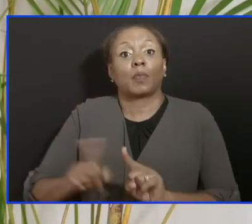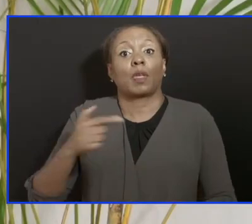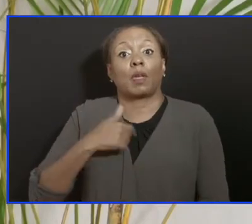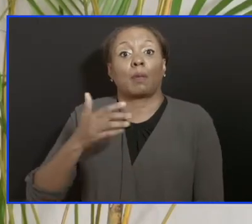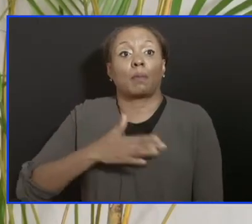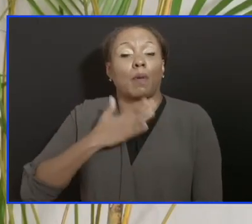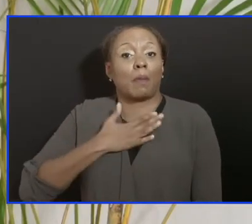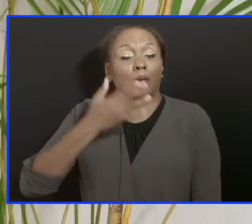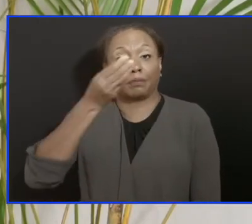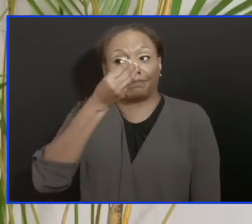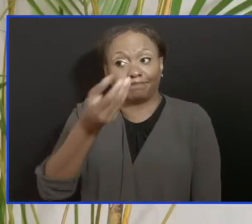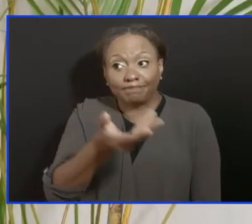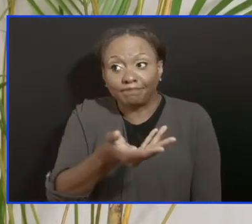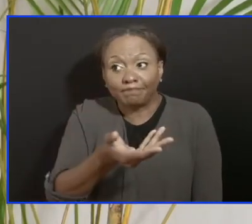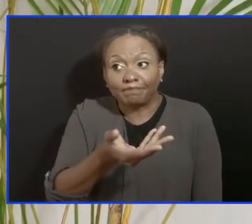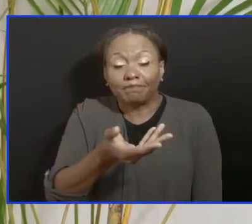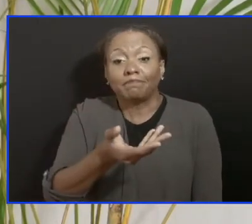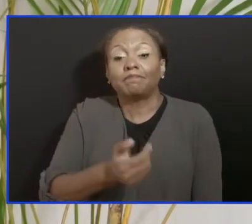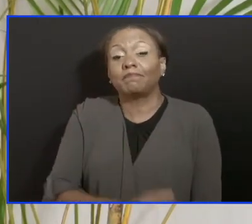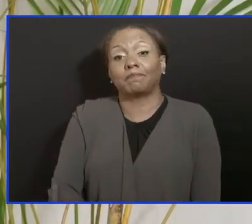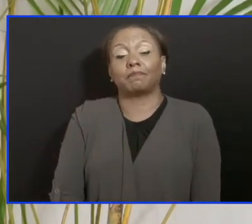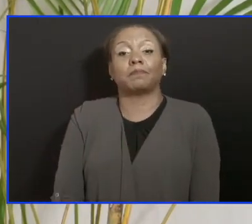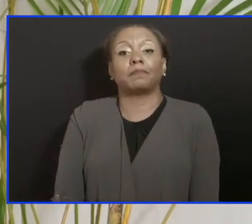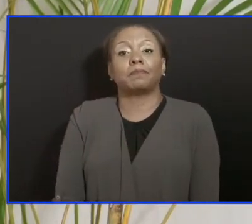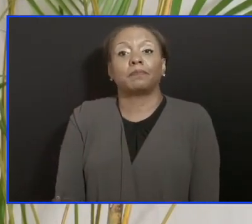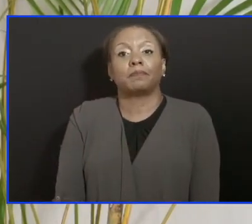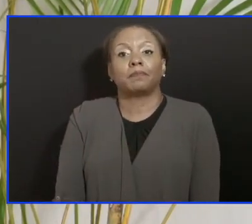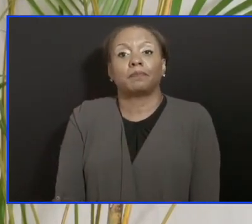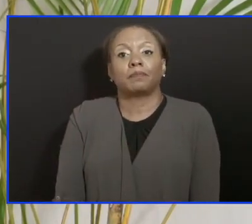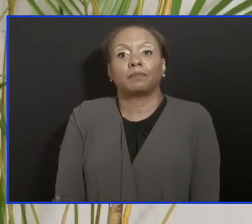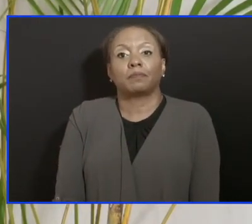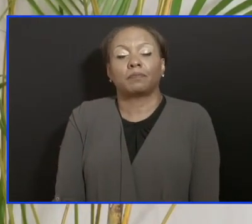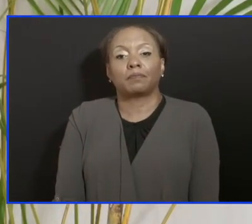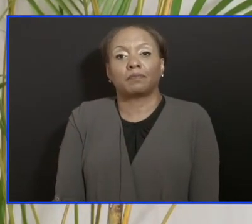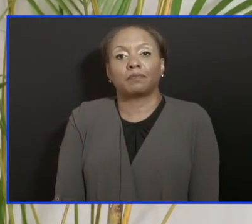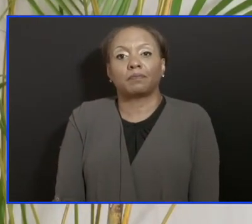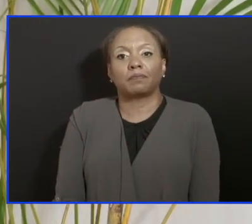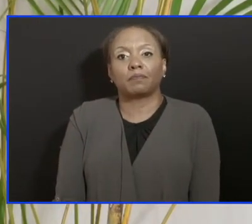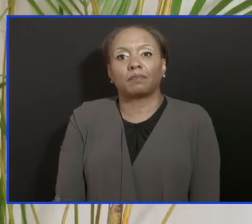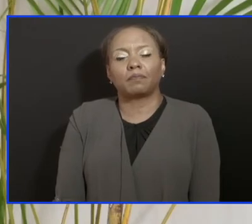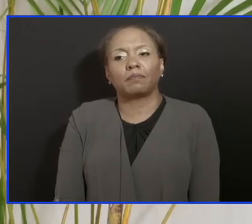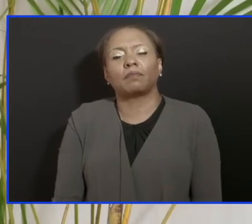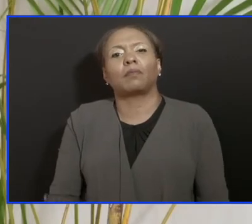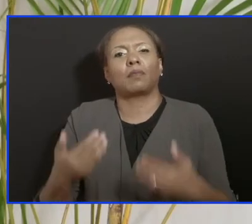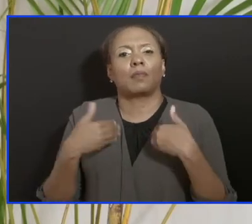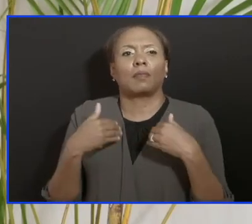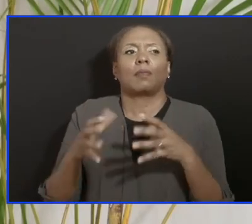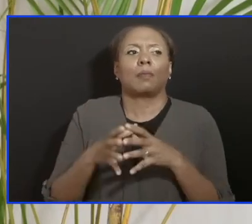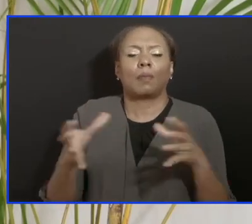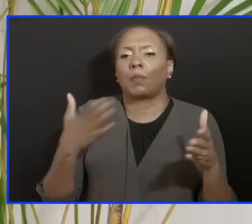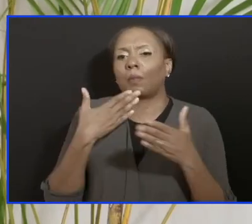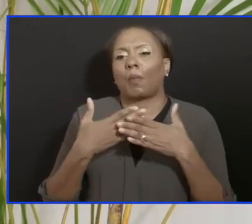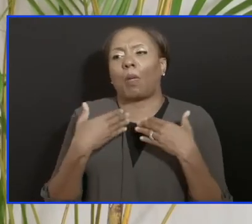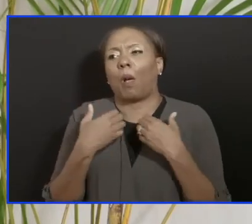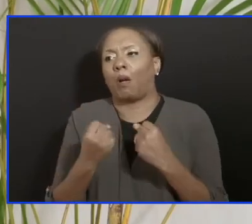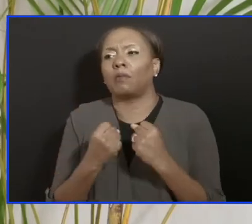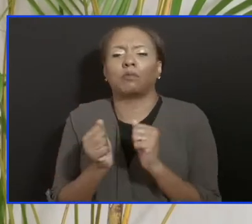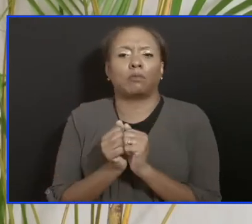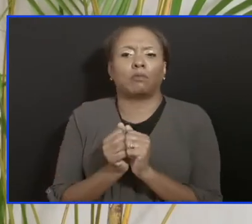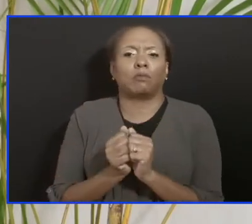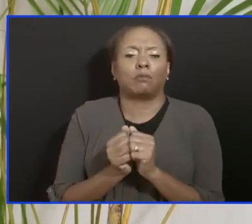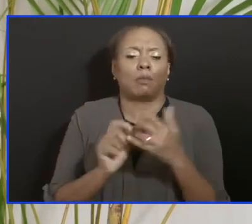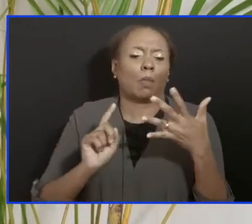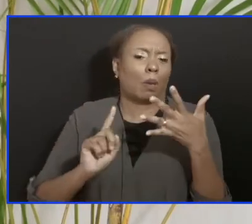at these other facilities that I have the greatest confidence in Dr. Ford and his team